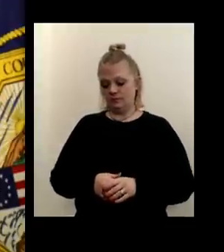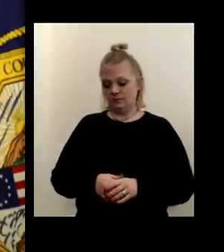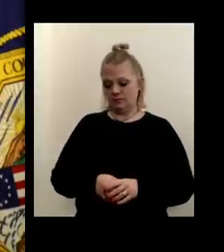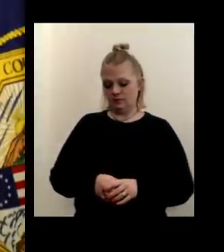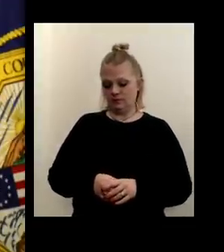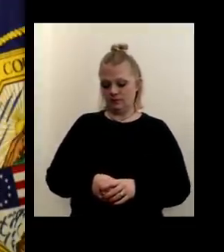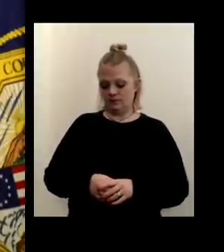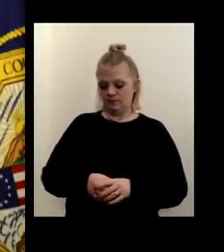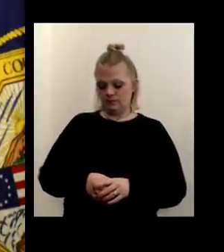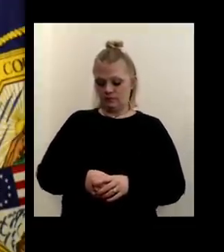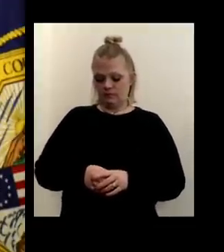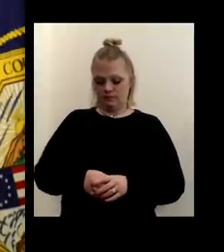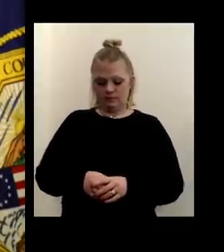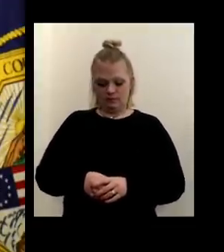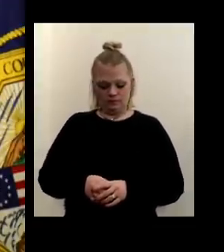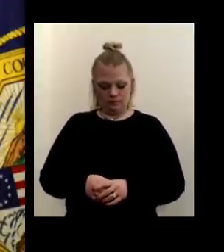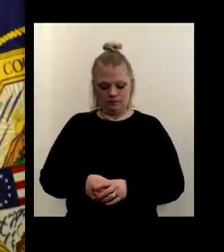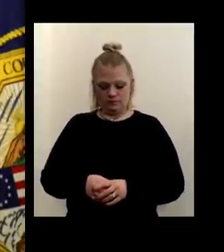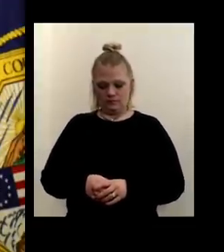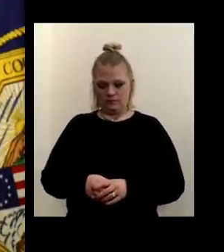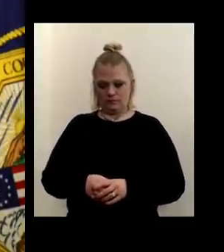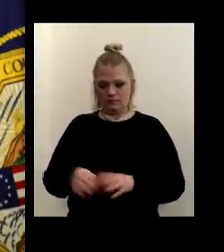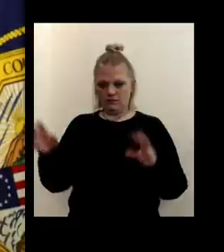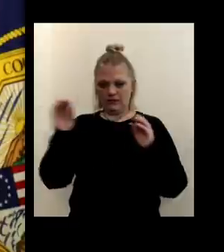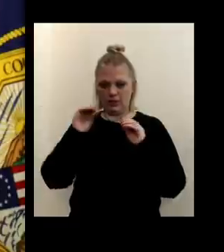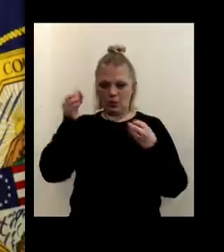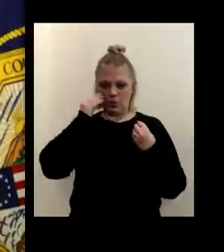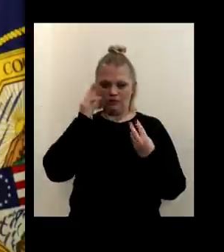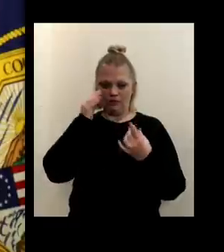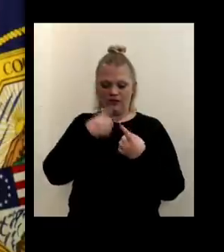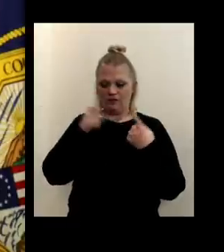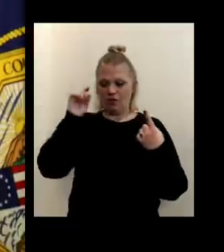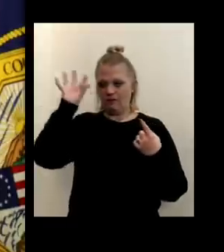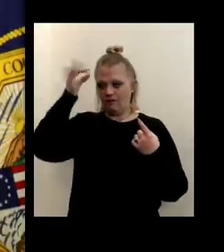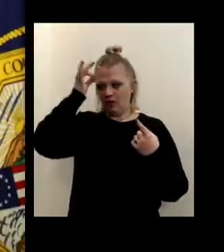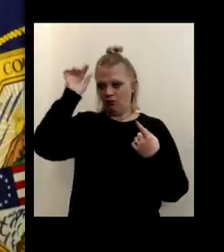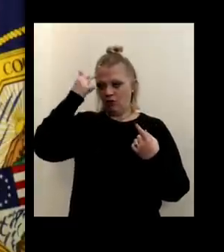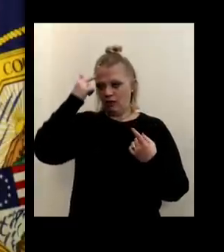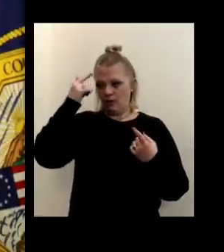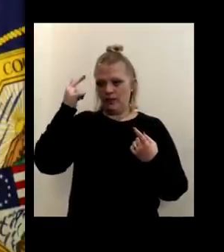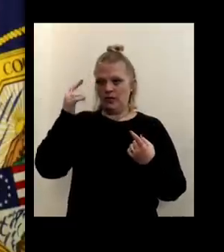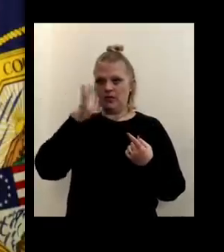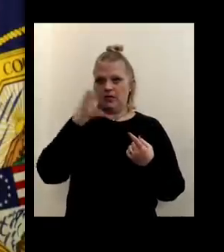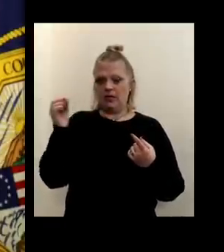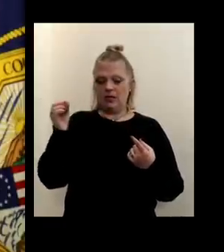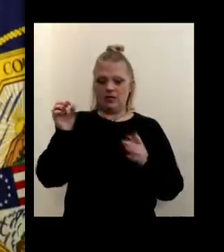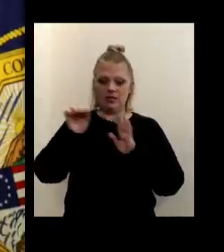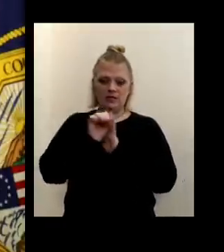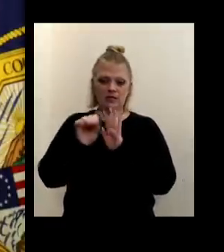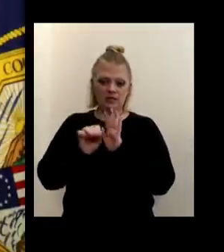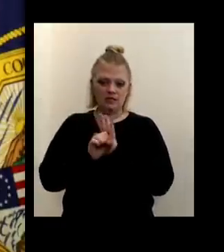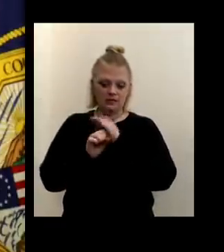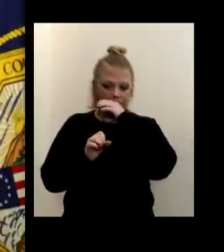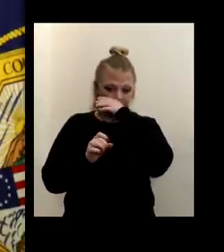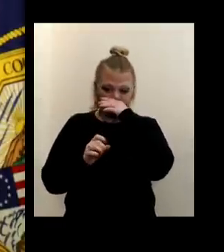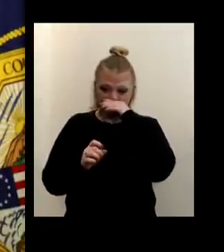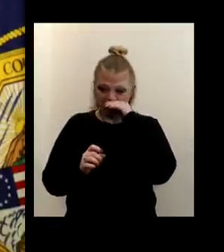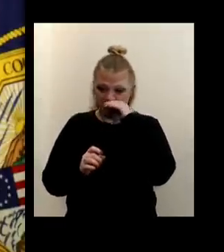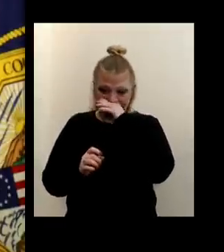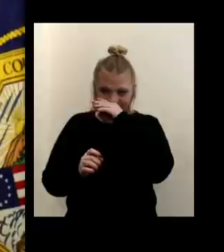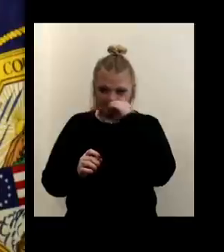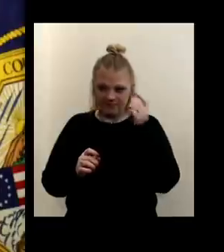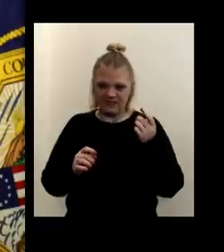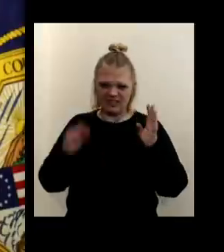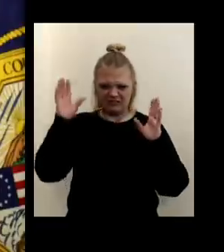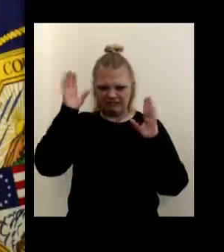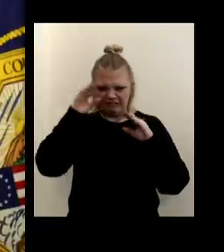um, this lack of information coming from the federal and and, uh, federal government and the state, um, that that does seem really, uh, worrisome.